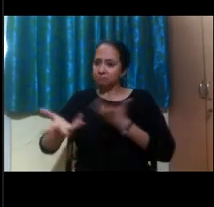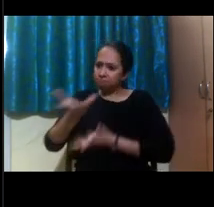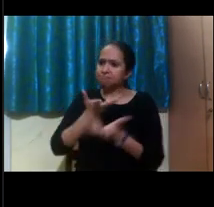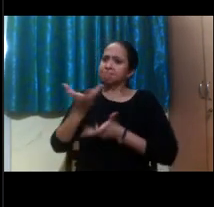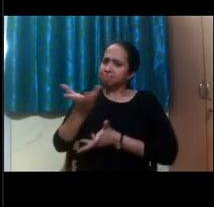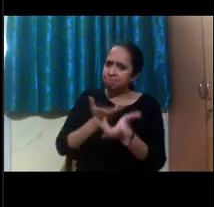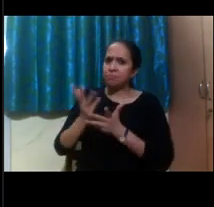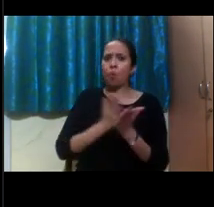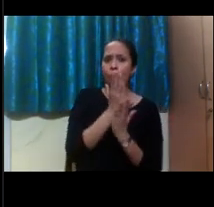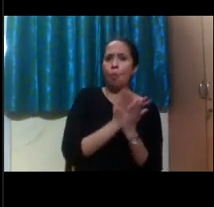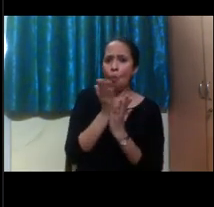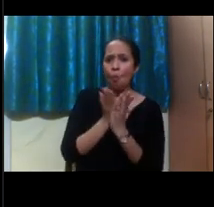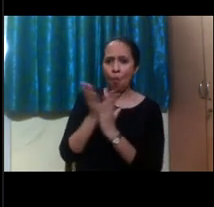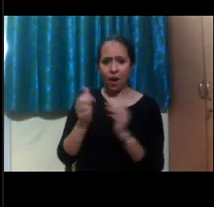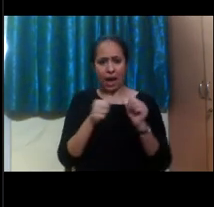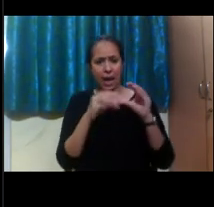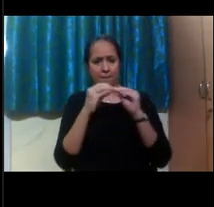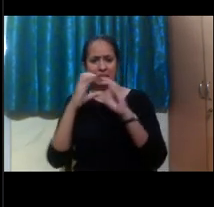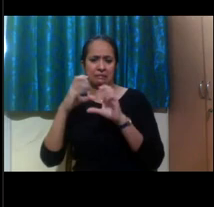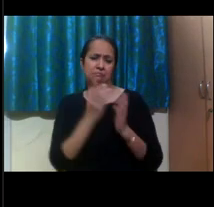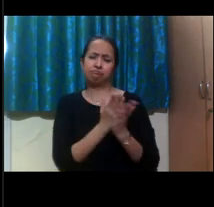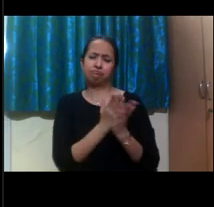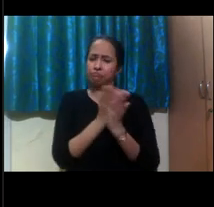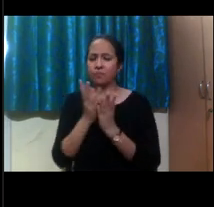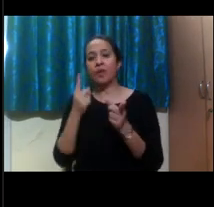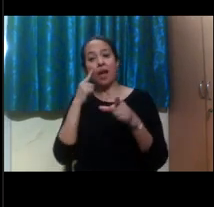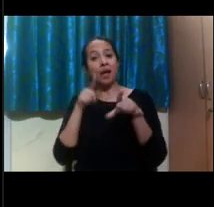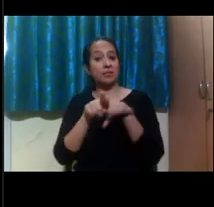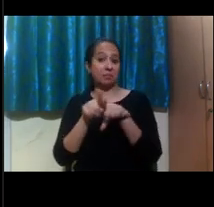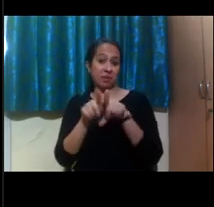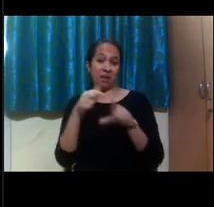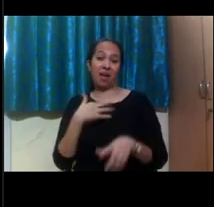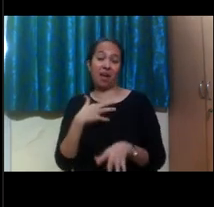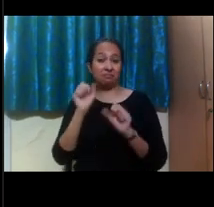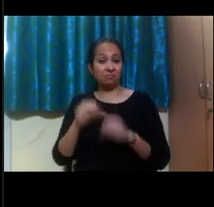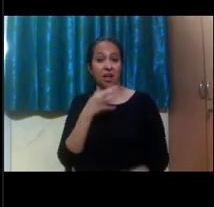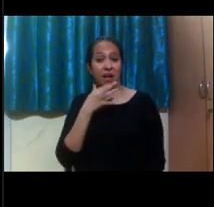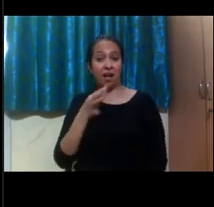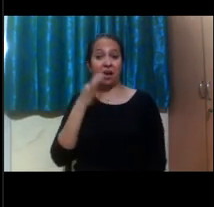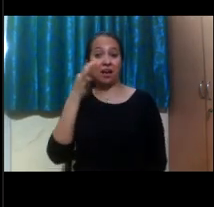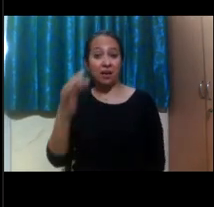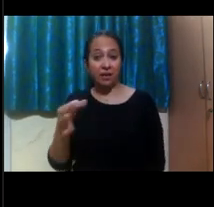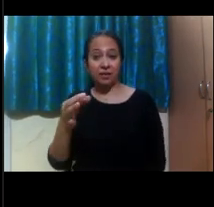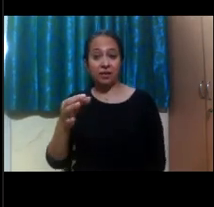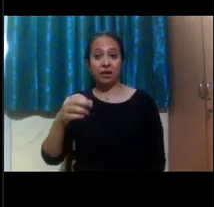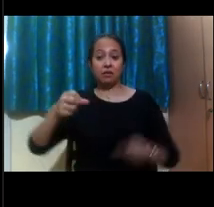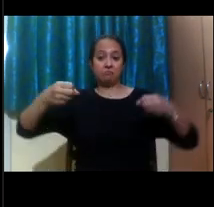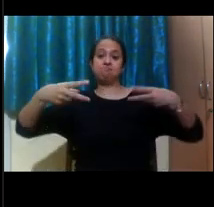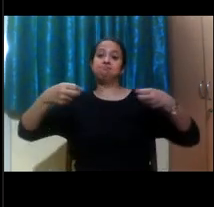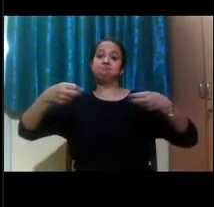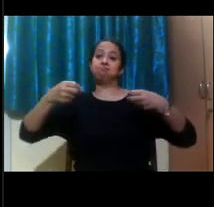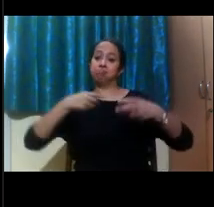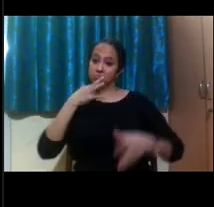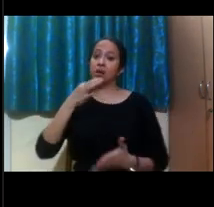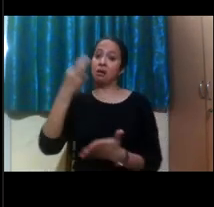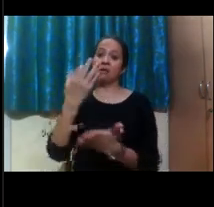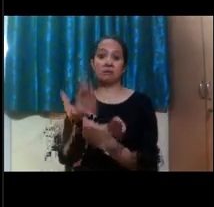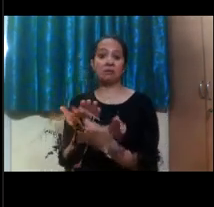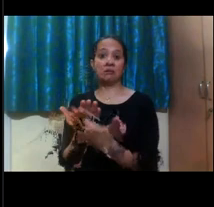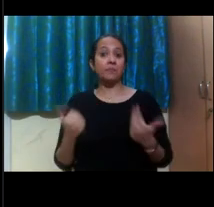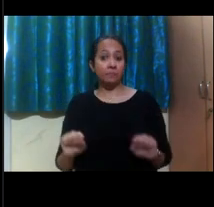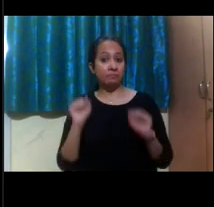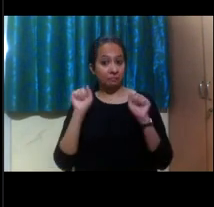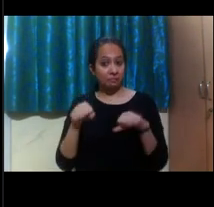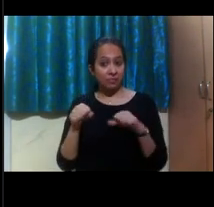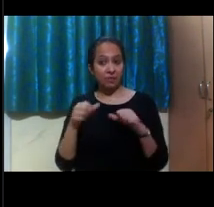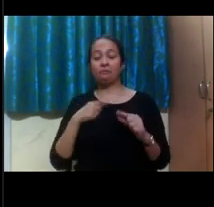options that I have. For example, I could request for video captioning, or I could ask